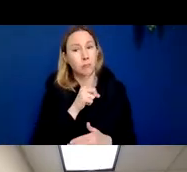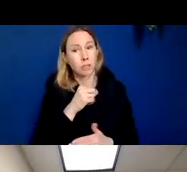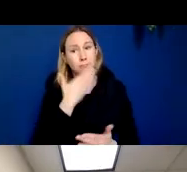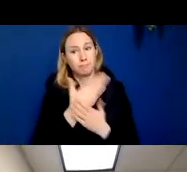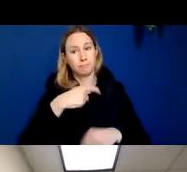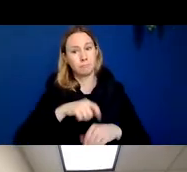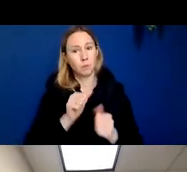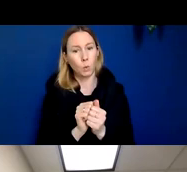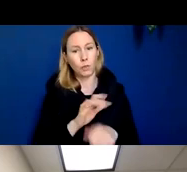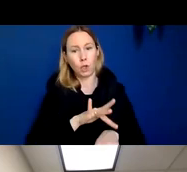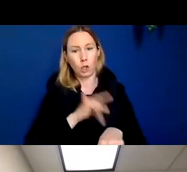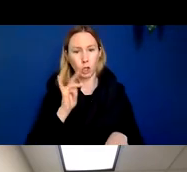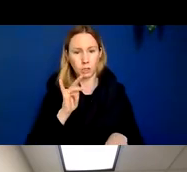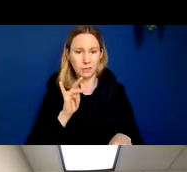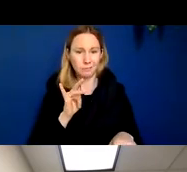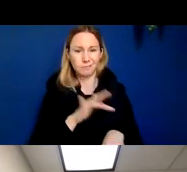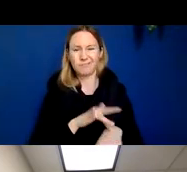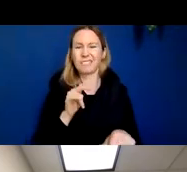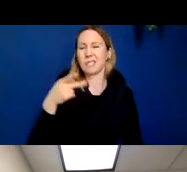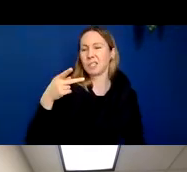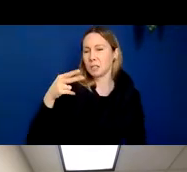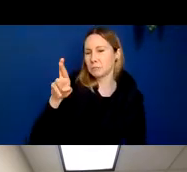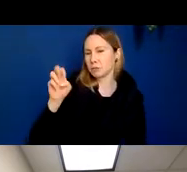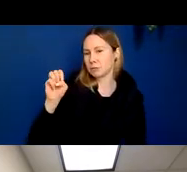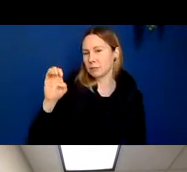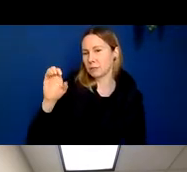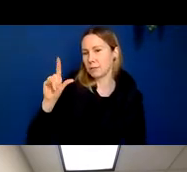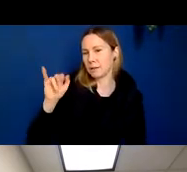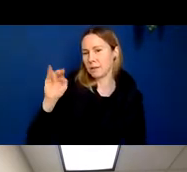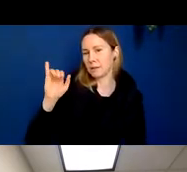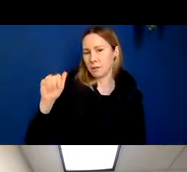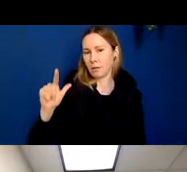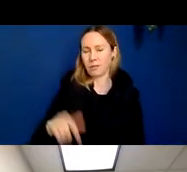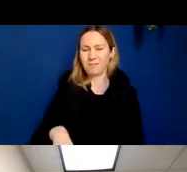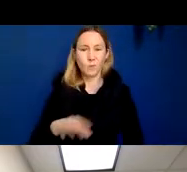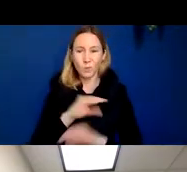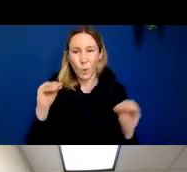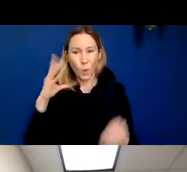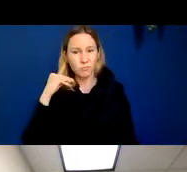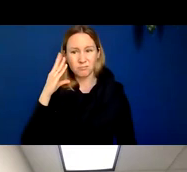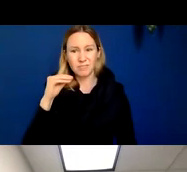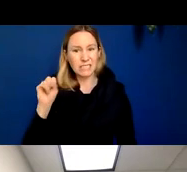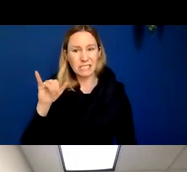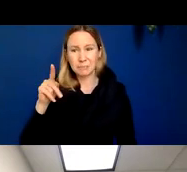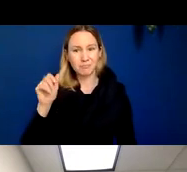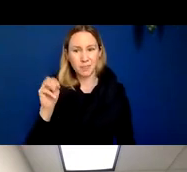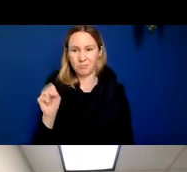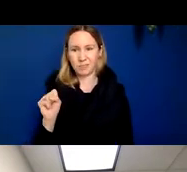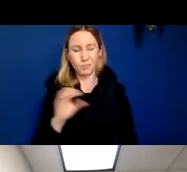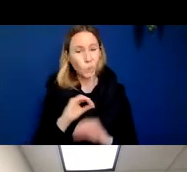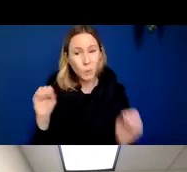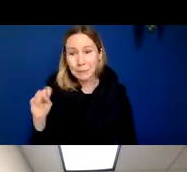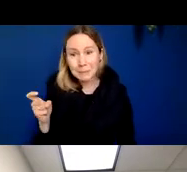that we call the preclinical or asymptomatic stage of disease, okay? Meaning you already have physical changes occurring in the brain,